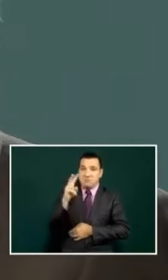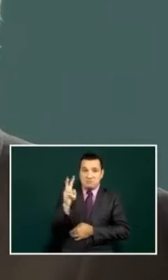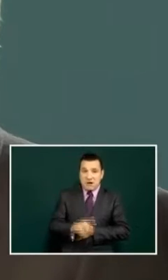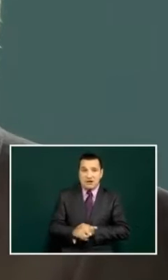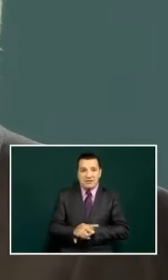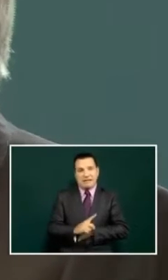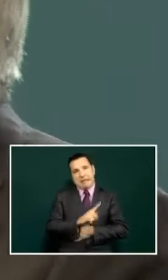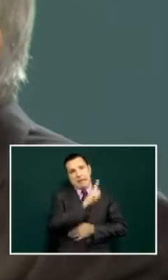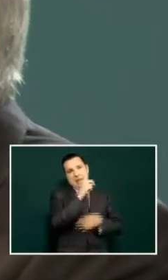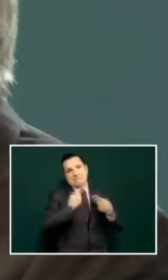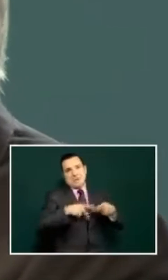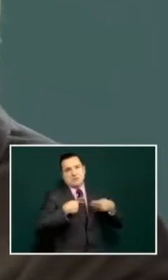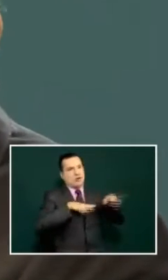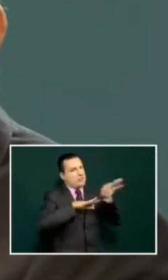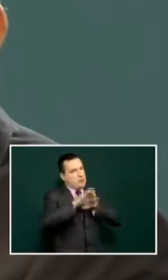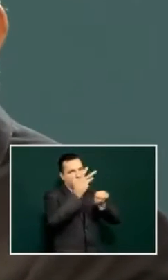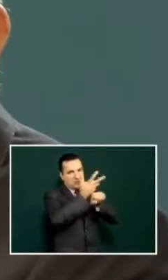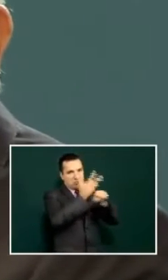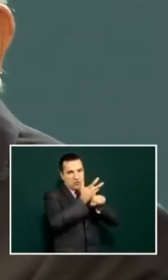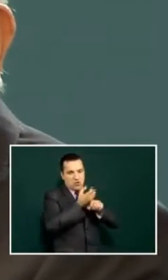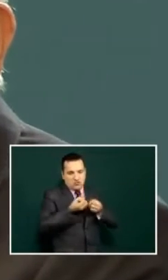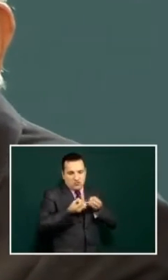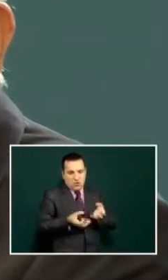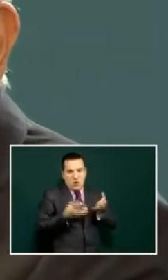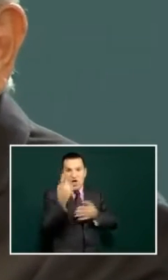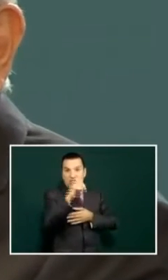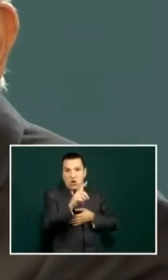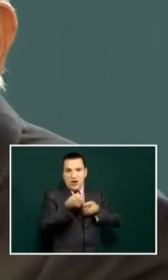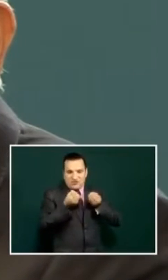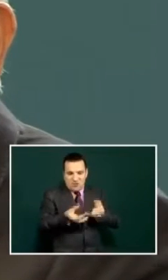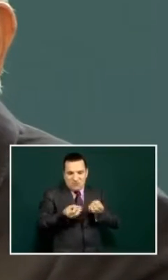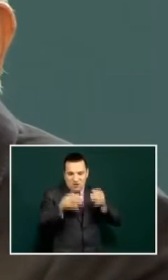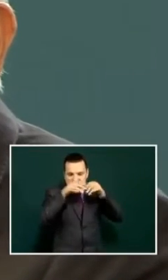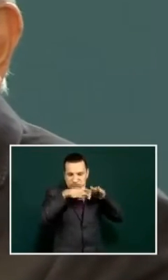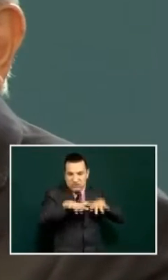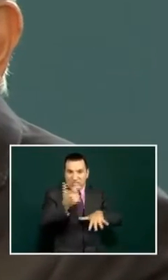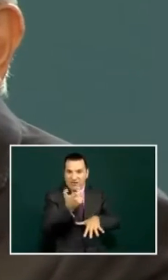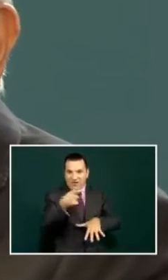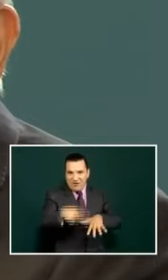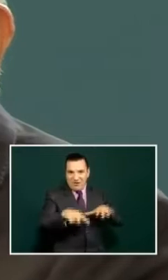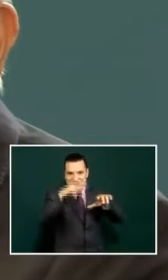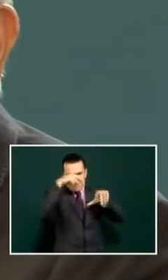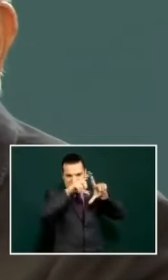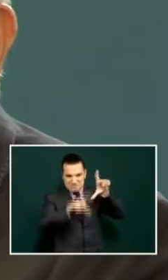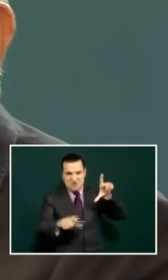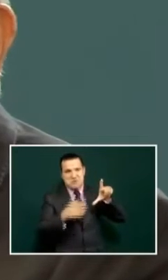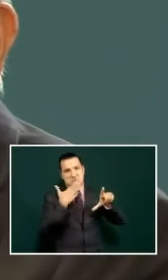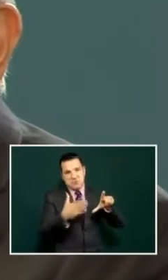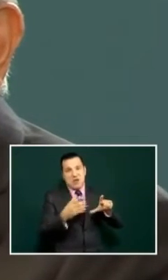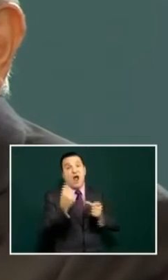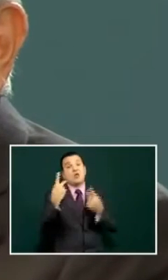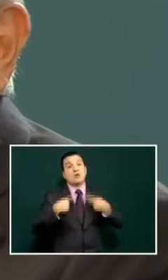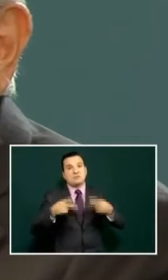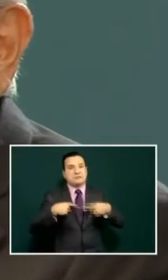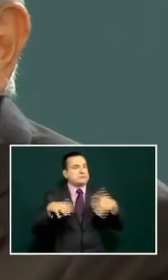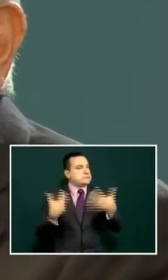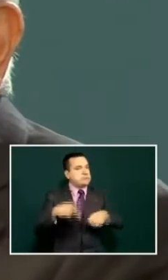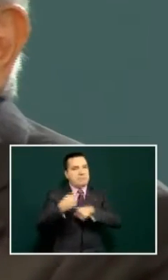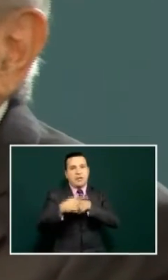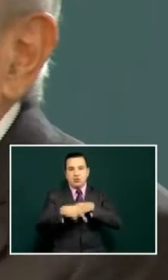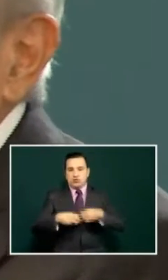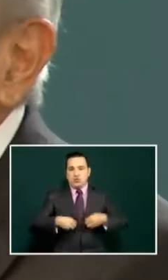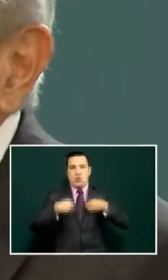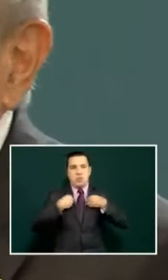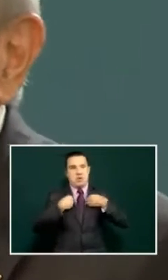blessing to have those remittances because even though they left they want to find a life risking